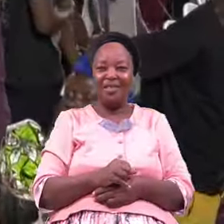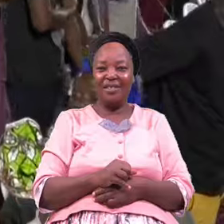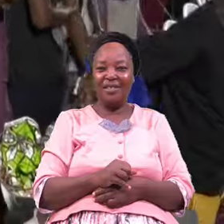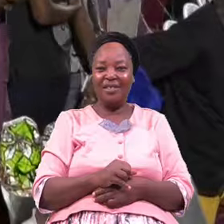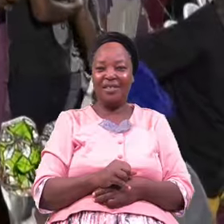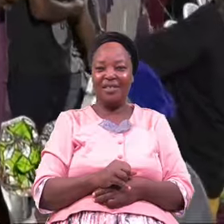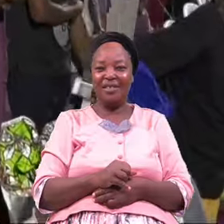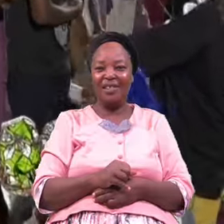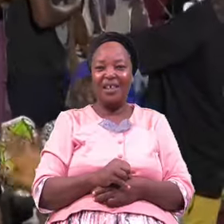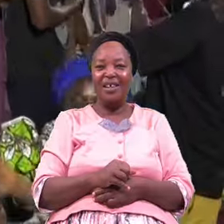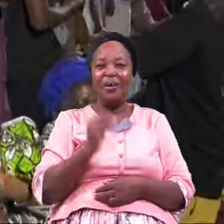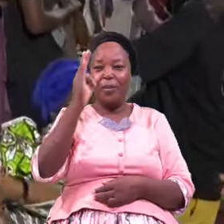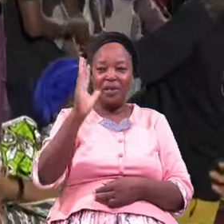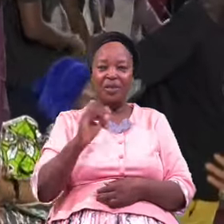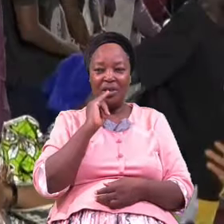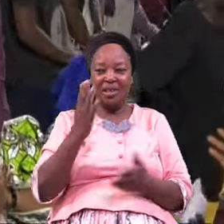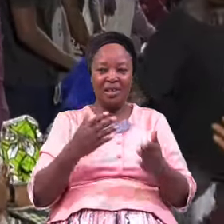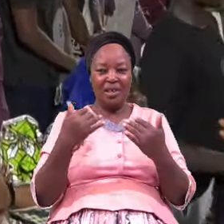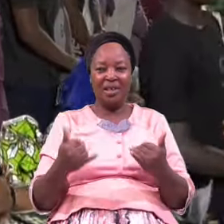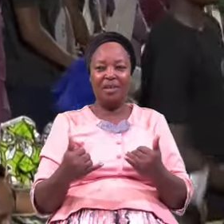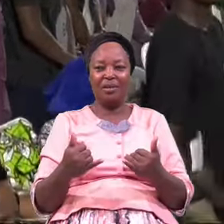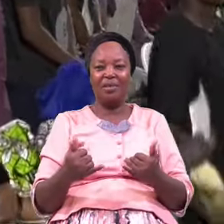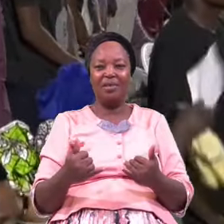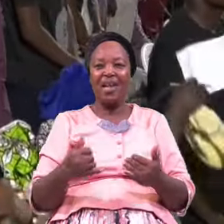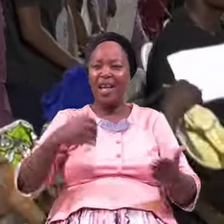Pastor Is Up Amen